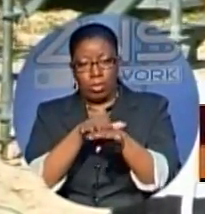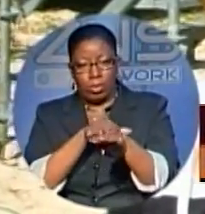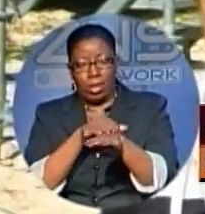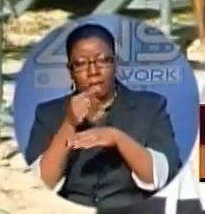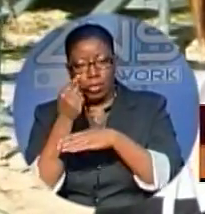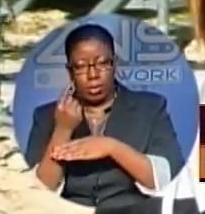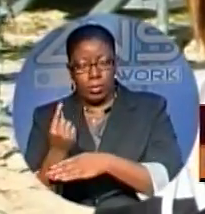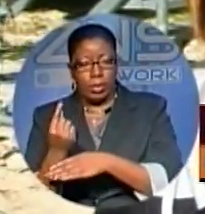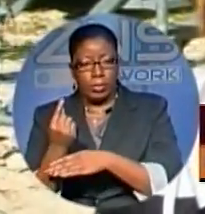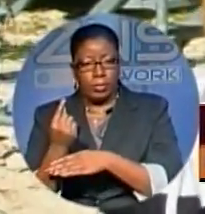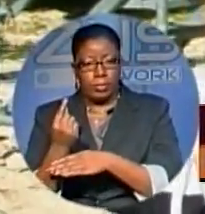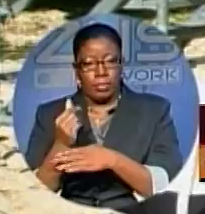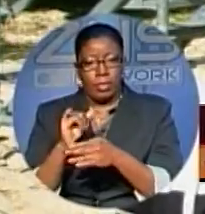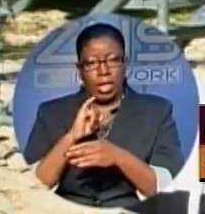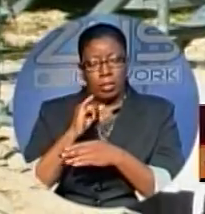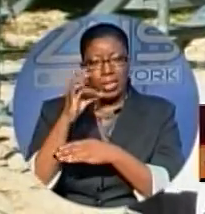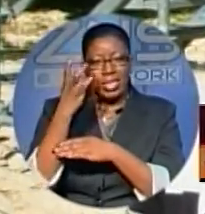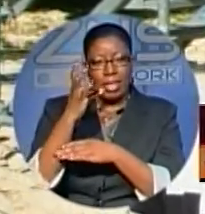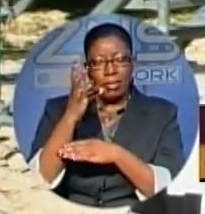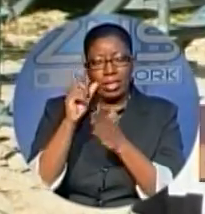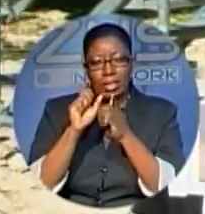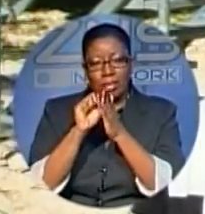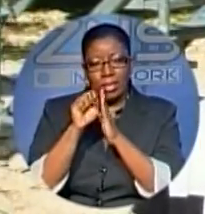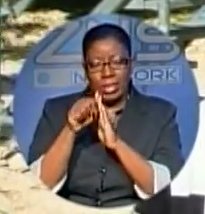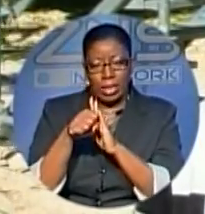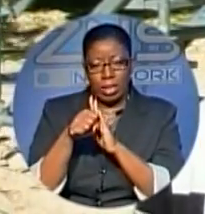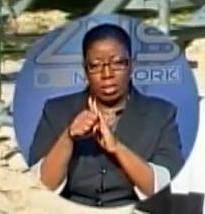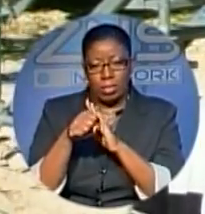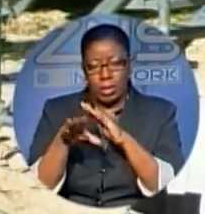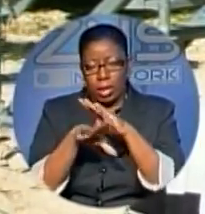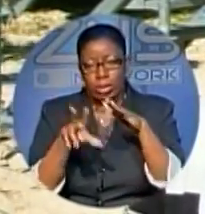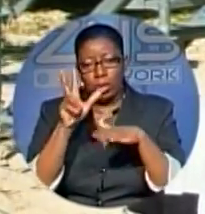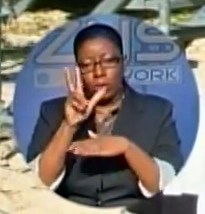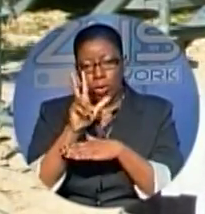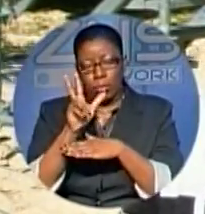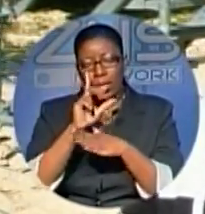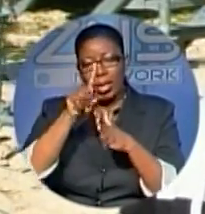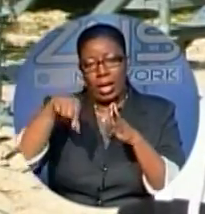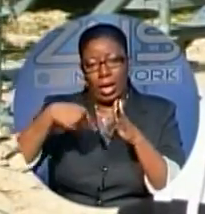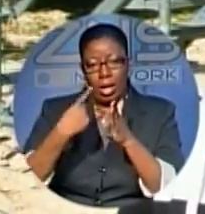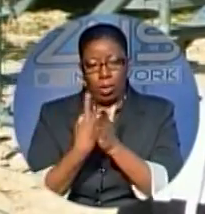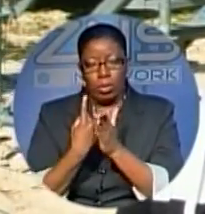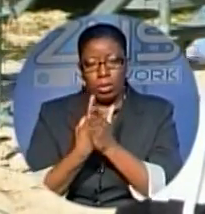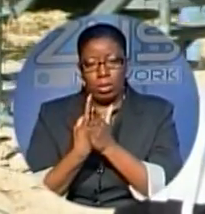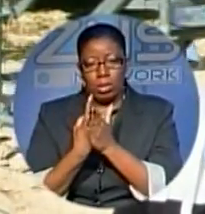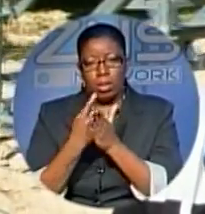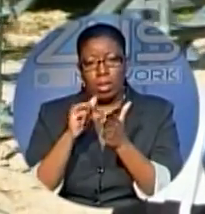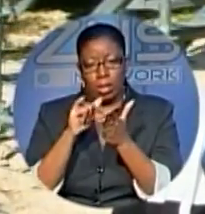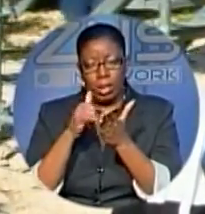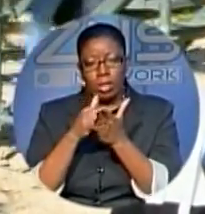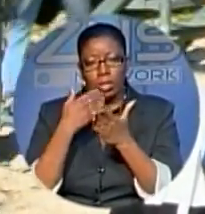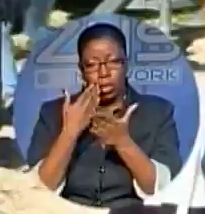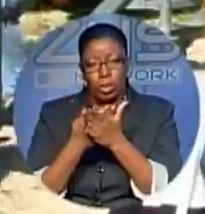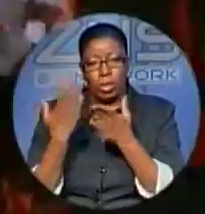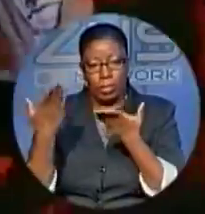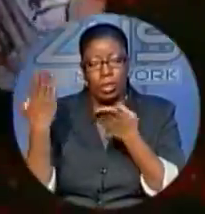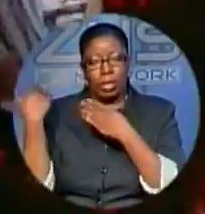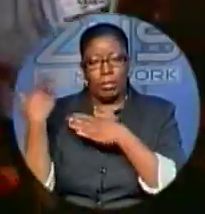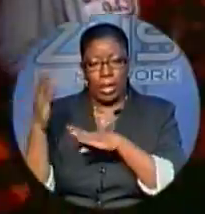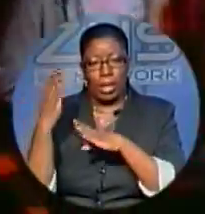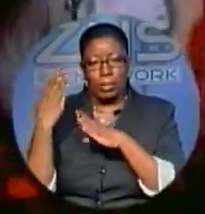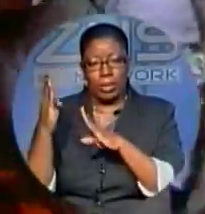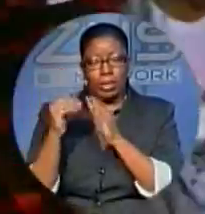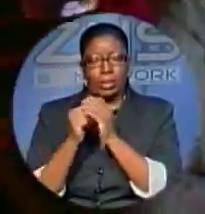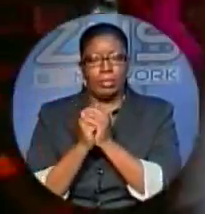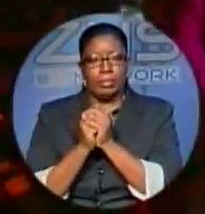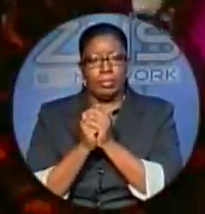You know, I was 17 seconds from under three. I wanted to be under three hours, but it's all good. I'm in the Bahamas, so what could be better